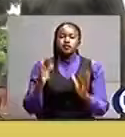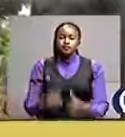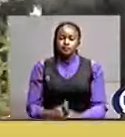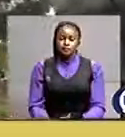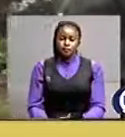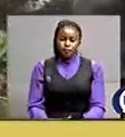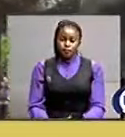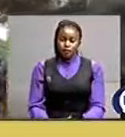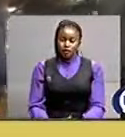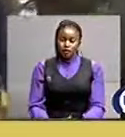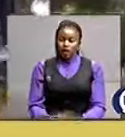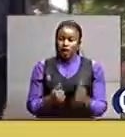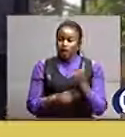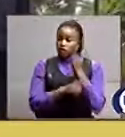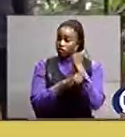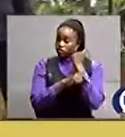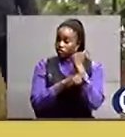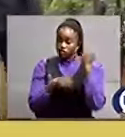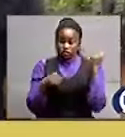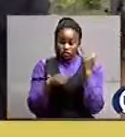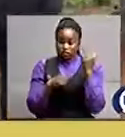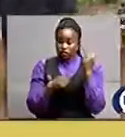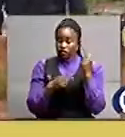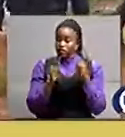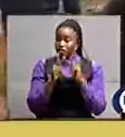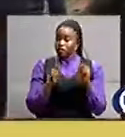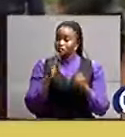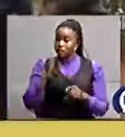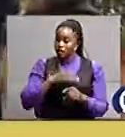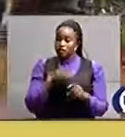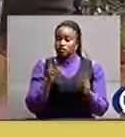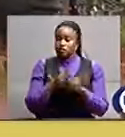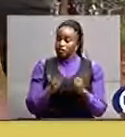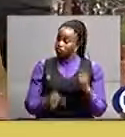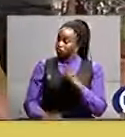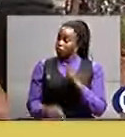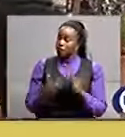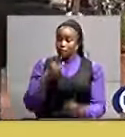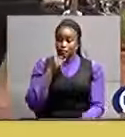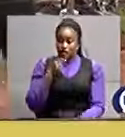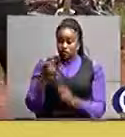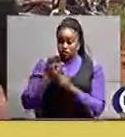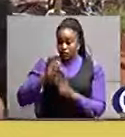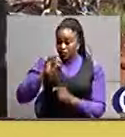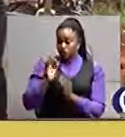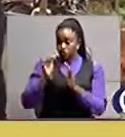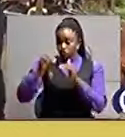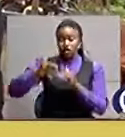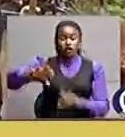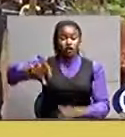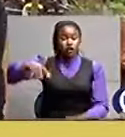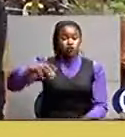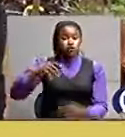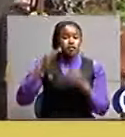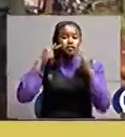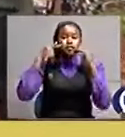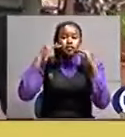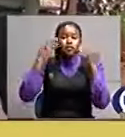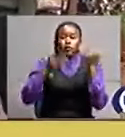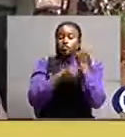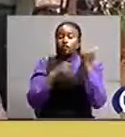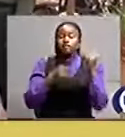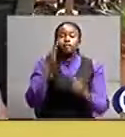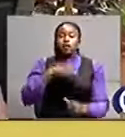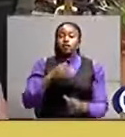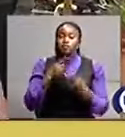stealing is a rescue vice juma wampande a resident of mafubira zone a ginger municipality never knew that stealing was bad until he